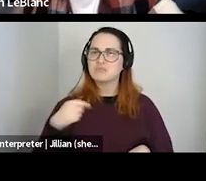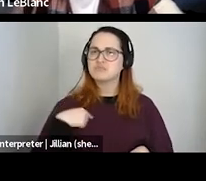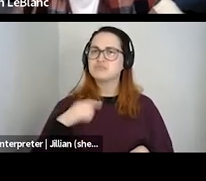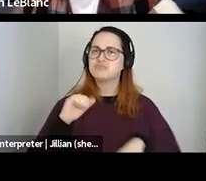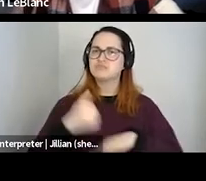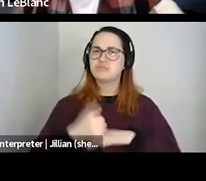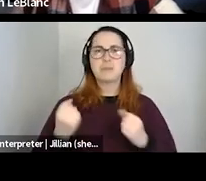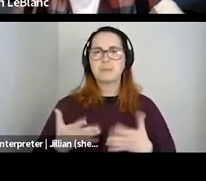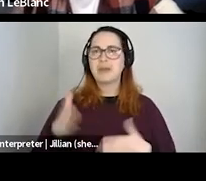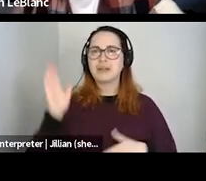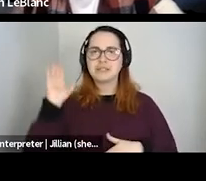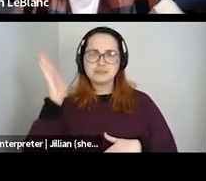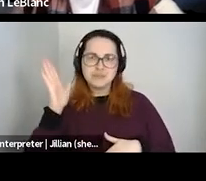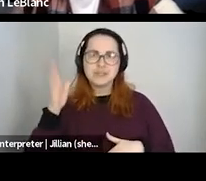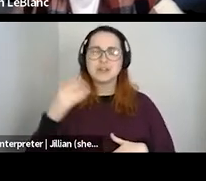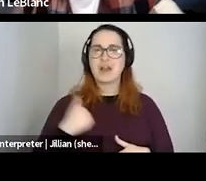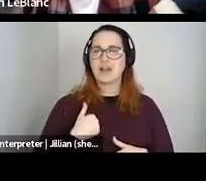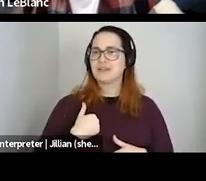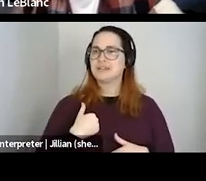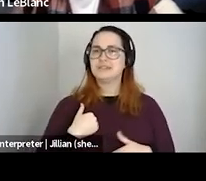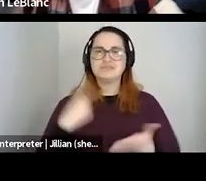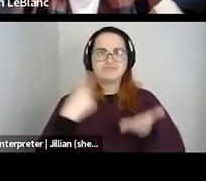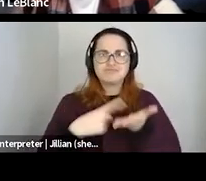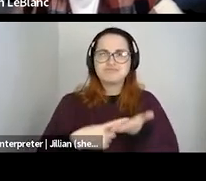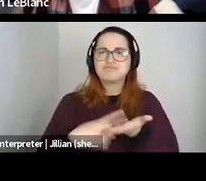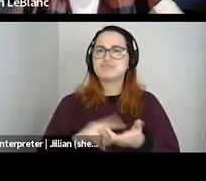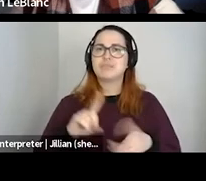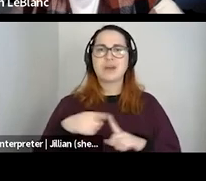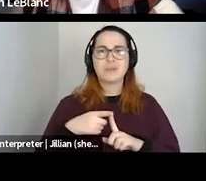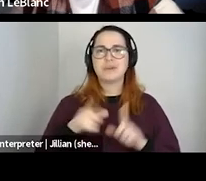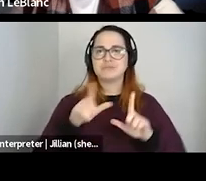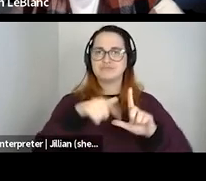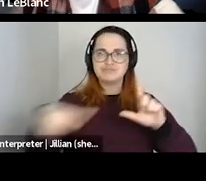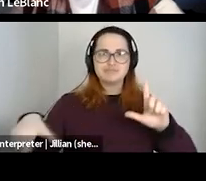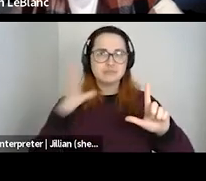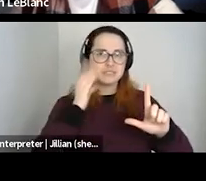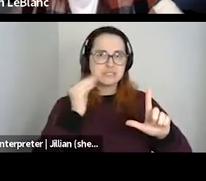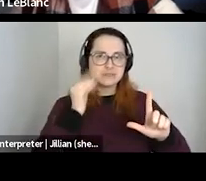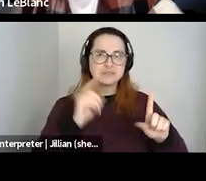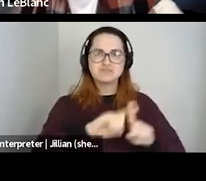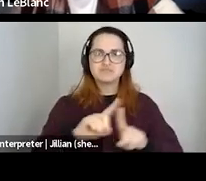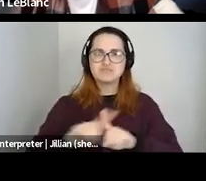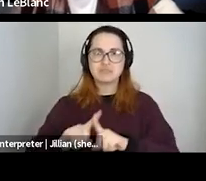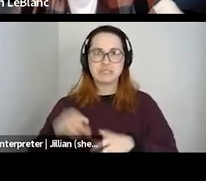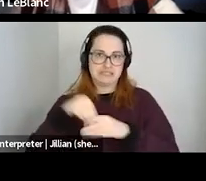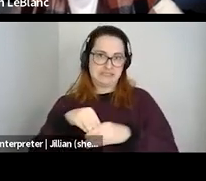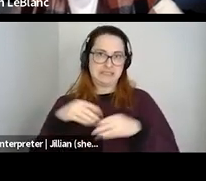went over core modules and had conversations about 2SLGBTQIA plus experiences within healthcare. And we went and